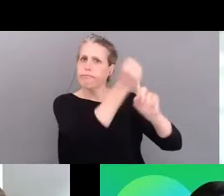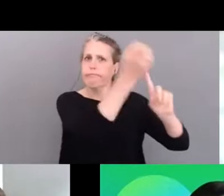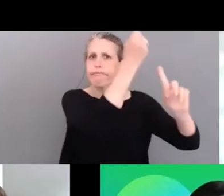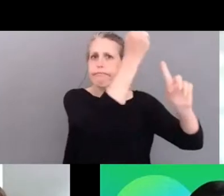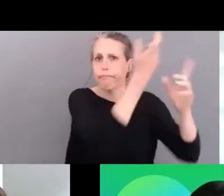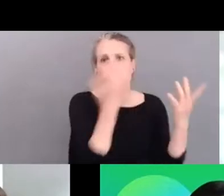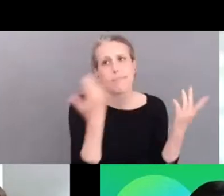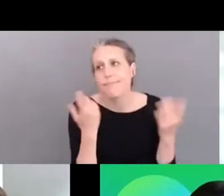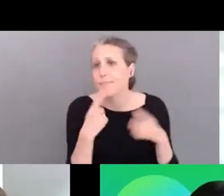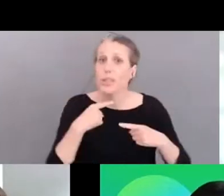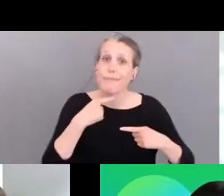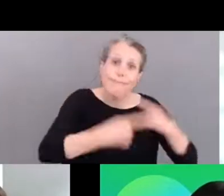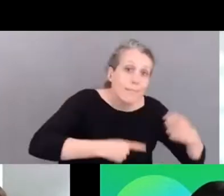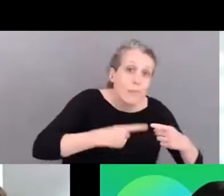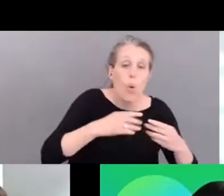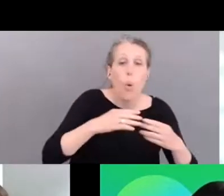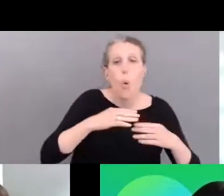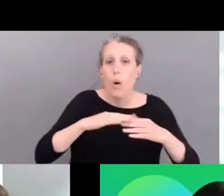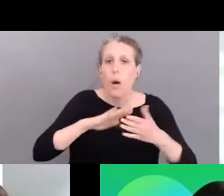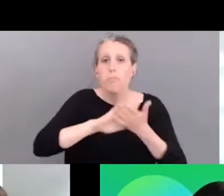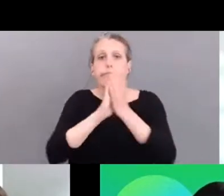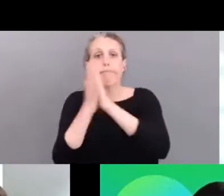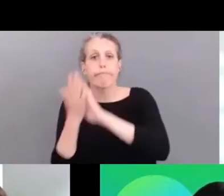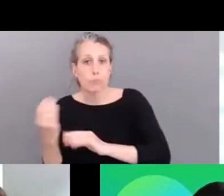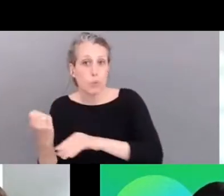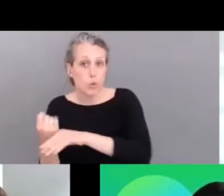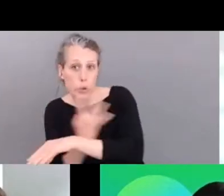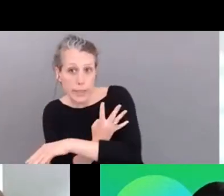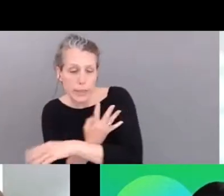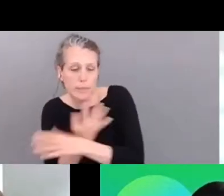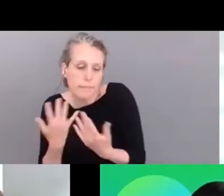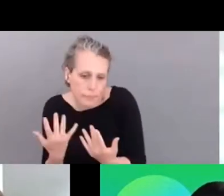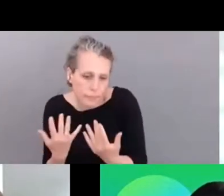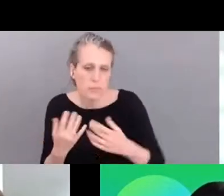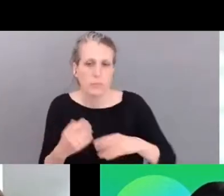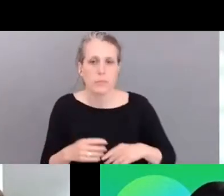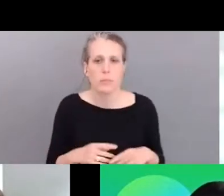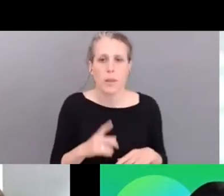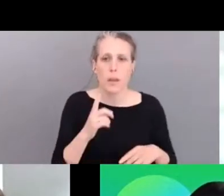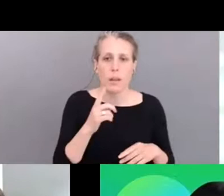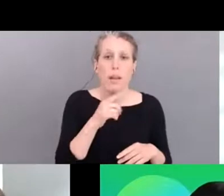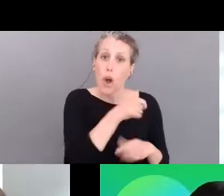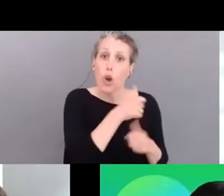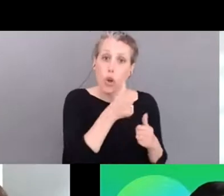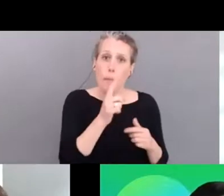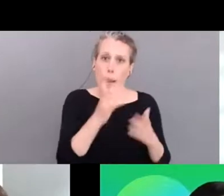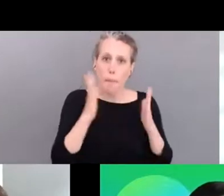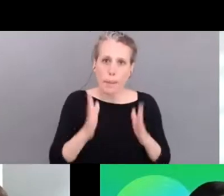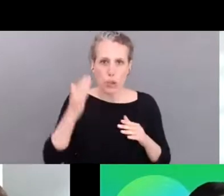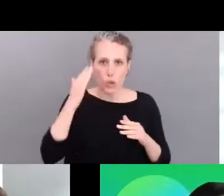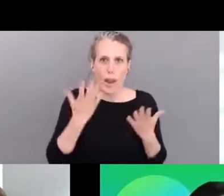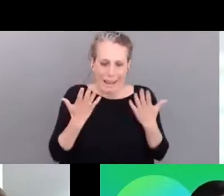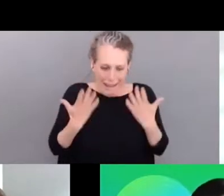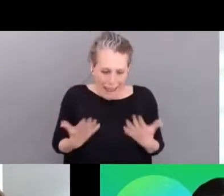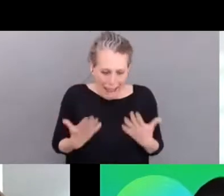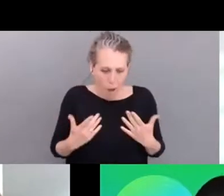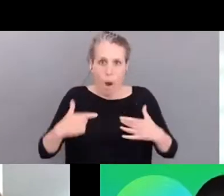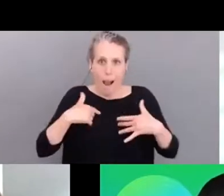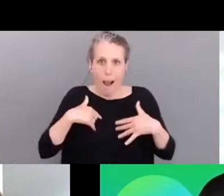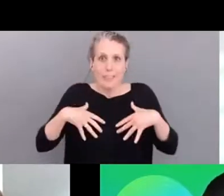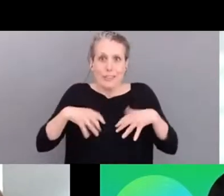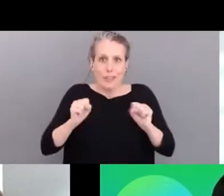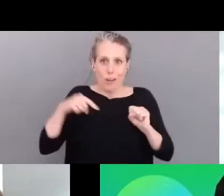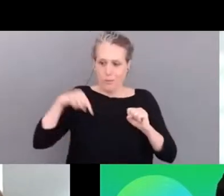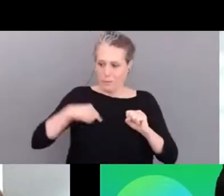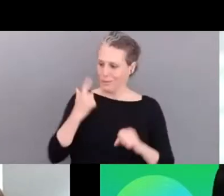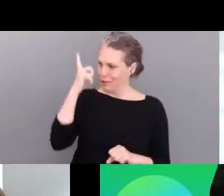or or greening of sport but that one needed to know where one is at the beginning and one needed to have